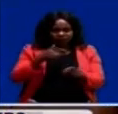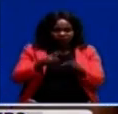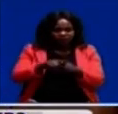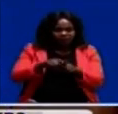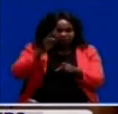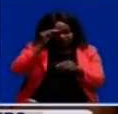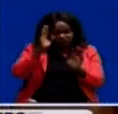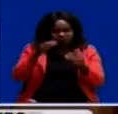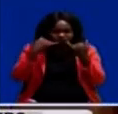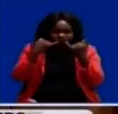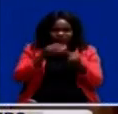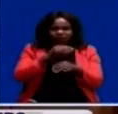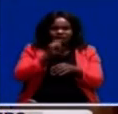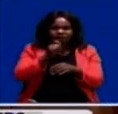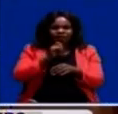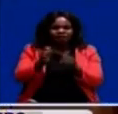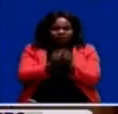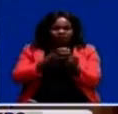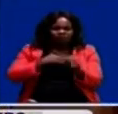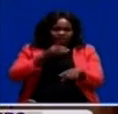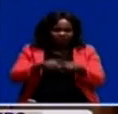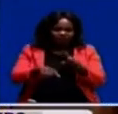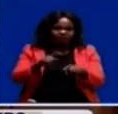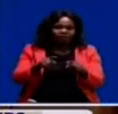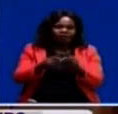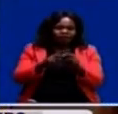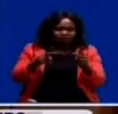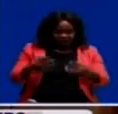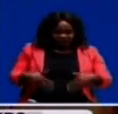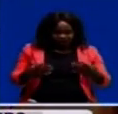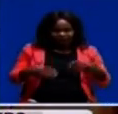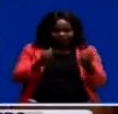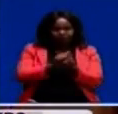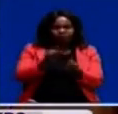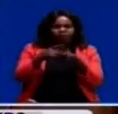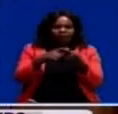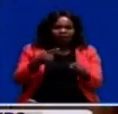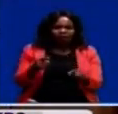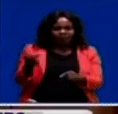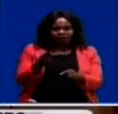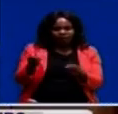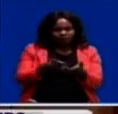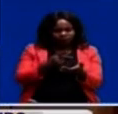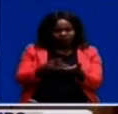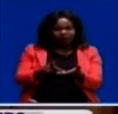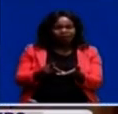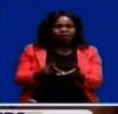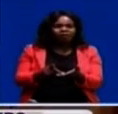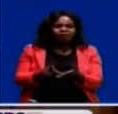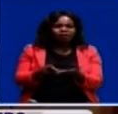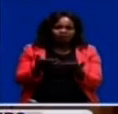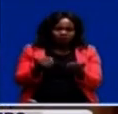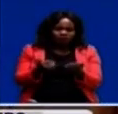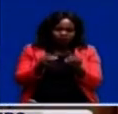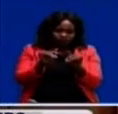Information and Broadcasting with my colleagues, we are very, very pleased with this turnout of events that the two parties are willing to sit down